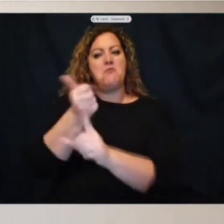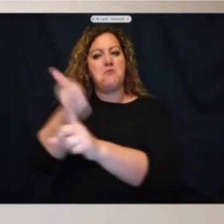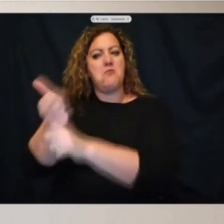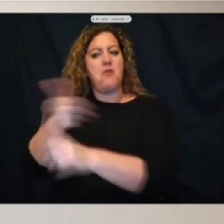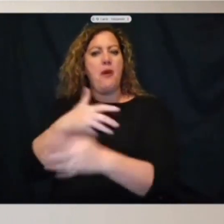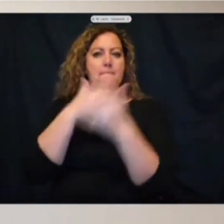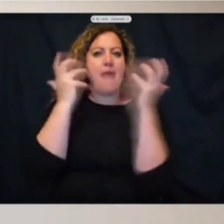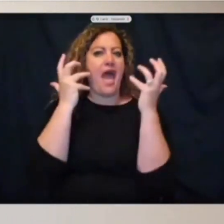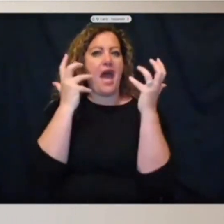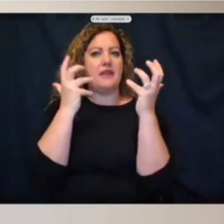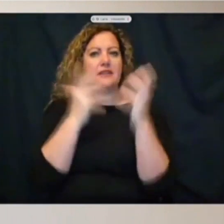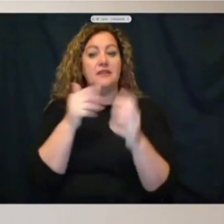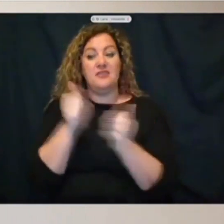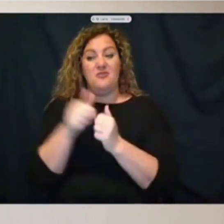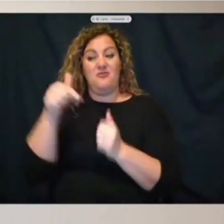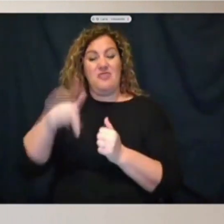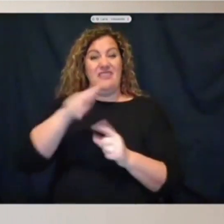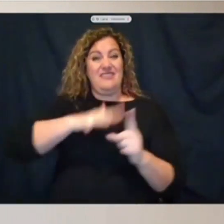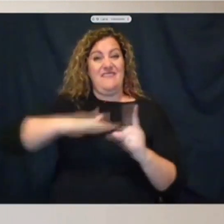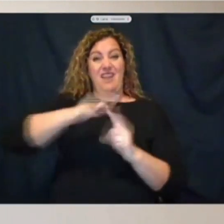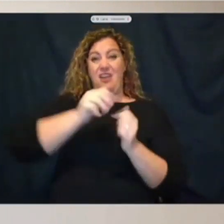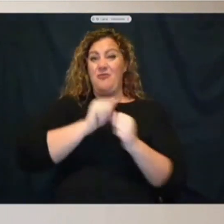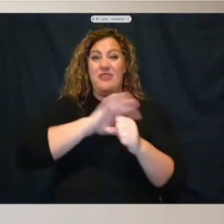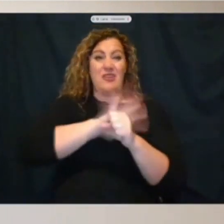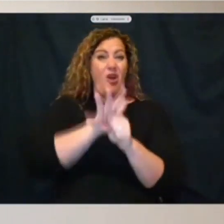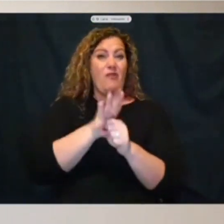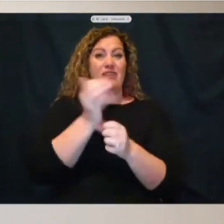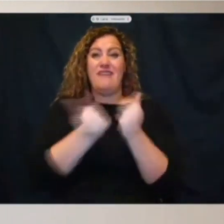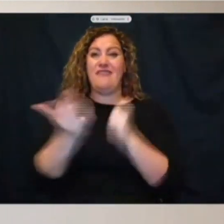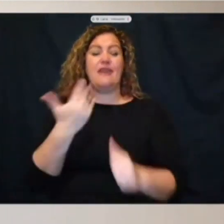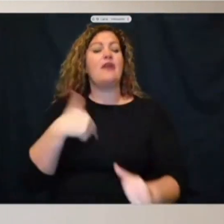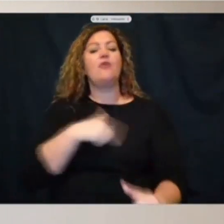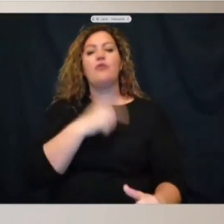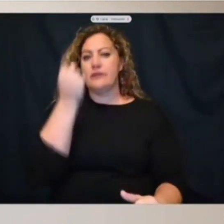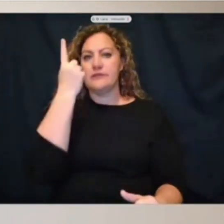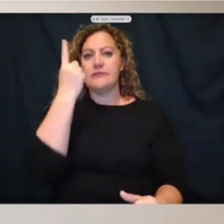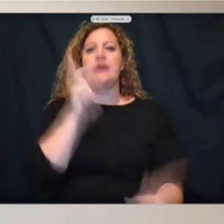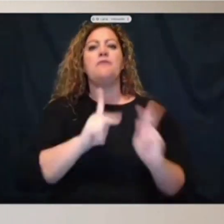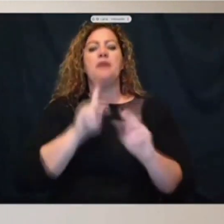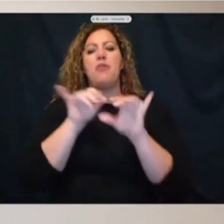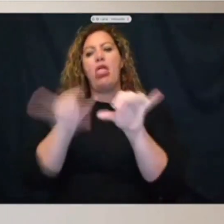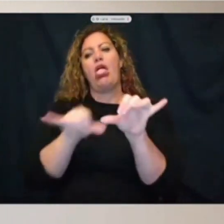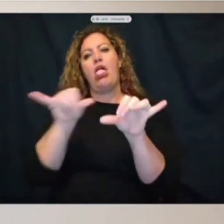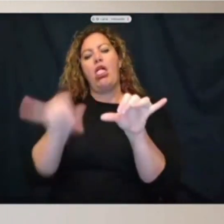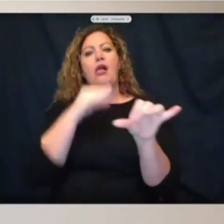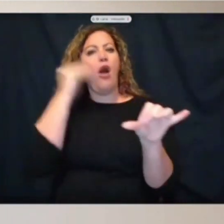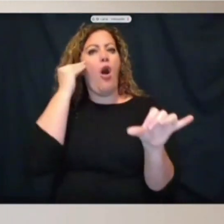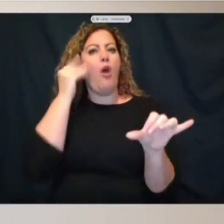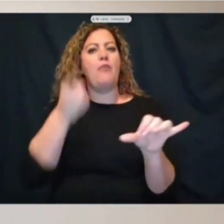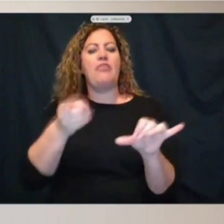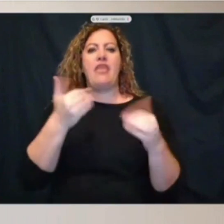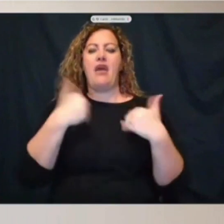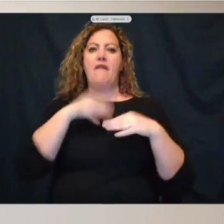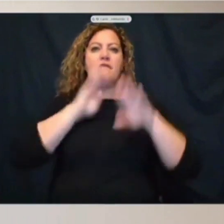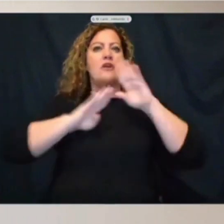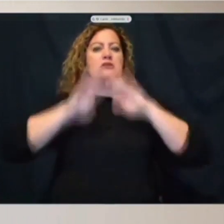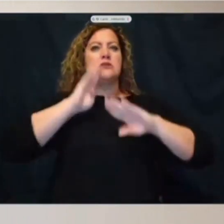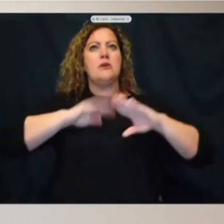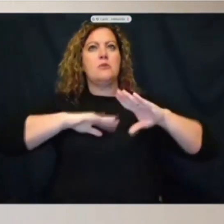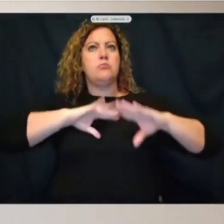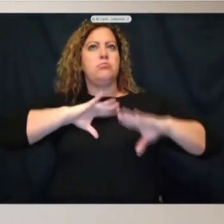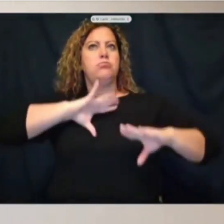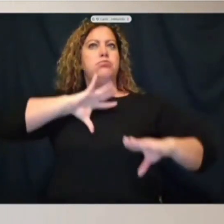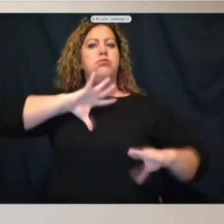in light of the environment with COVID and everything else, we understand people have been home, people have pent-up frustrations, but it cannot be a